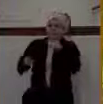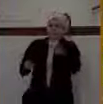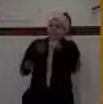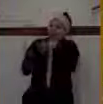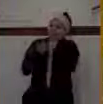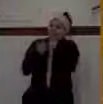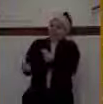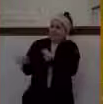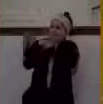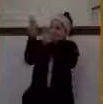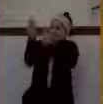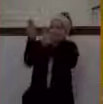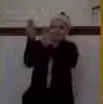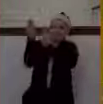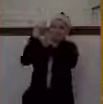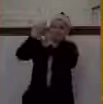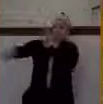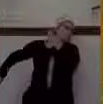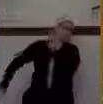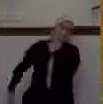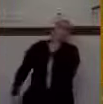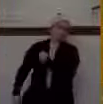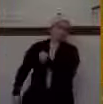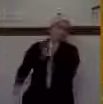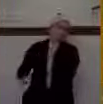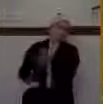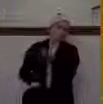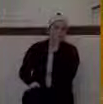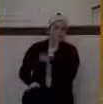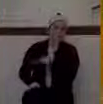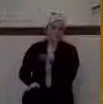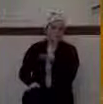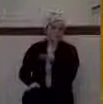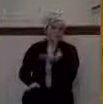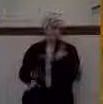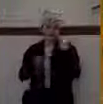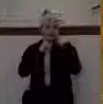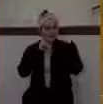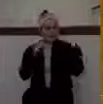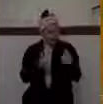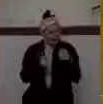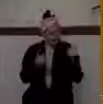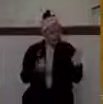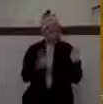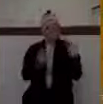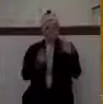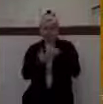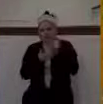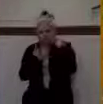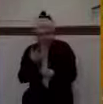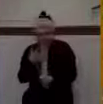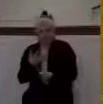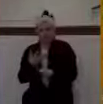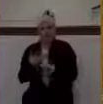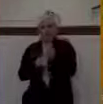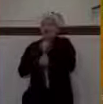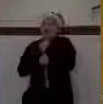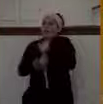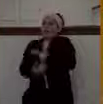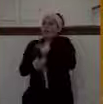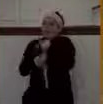life, some of the sins perhaps that we have, where we have failed the Lord, rather than confessing them and